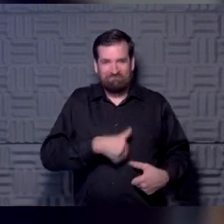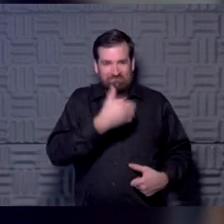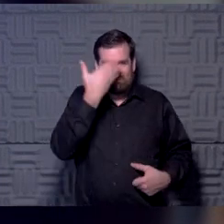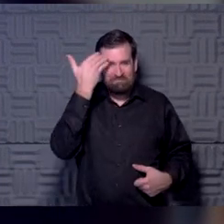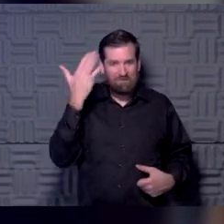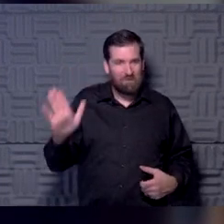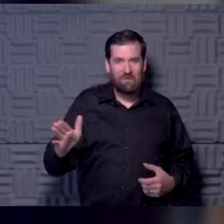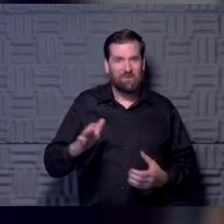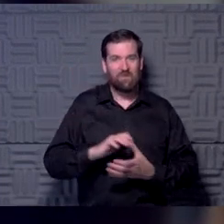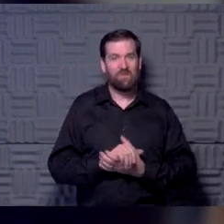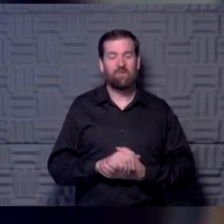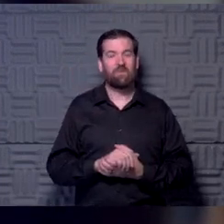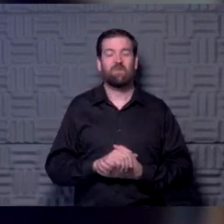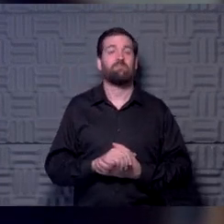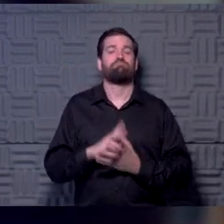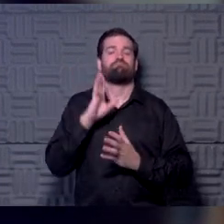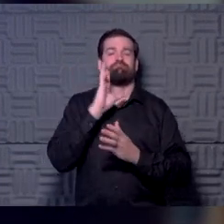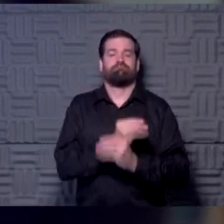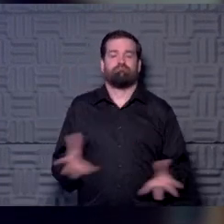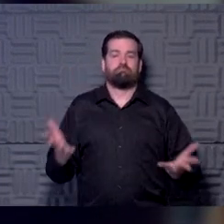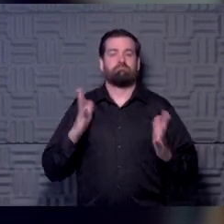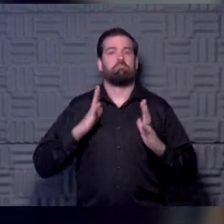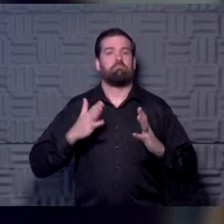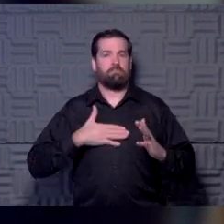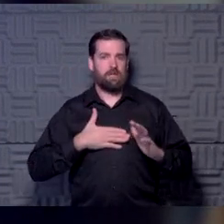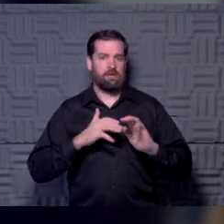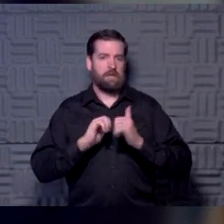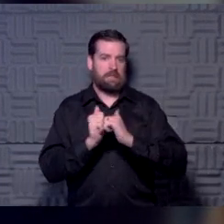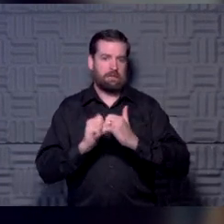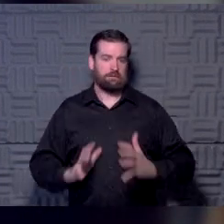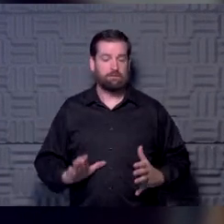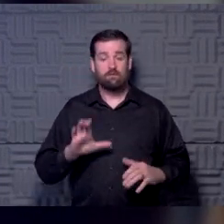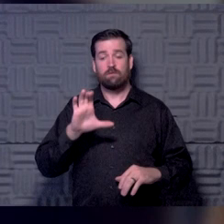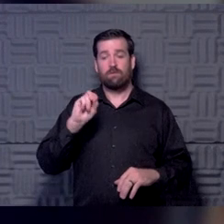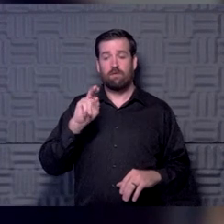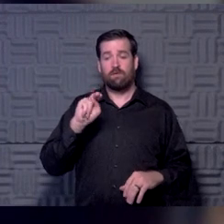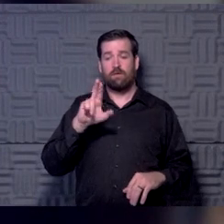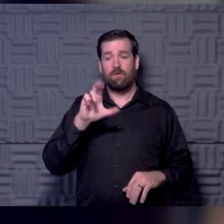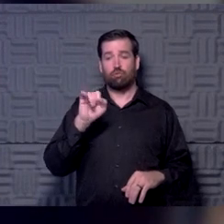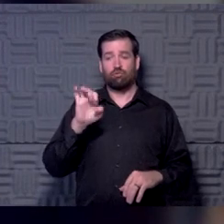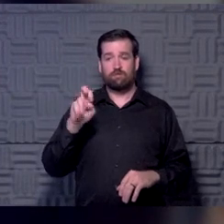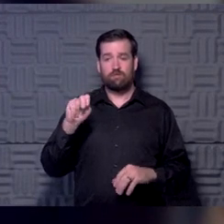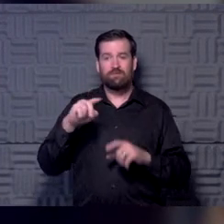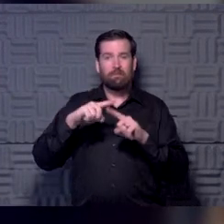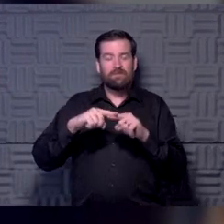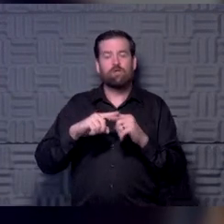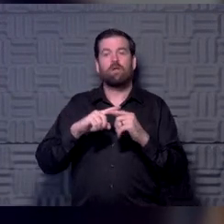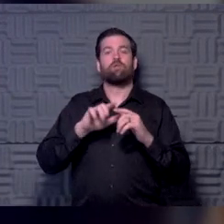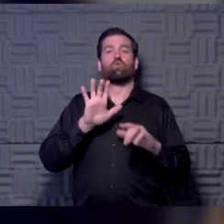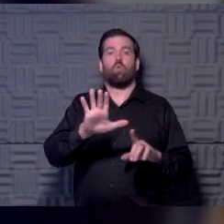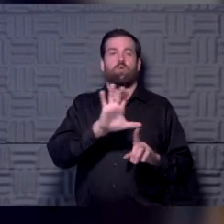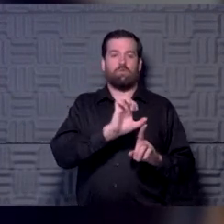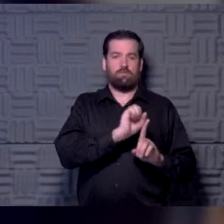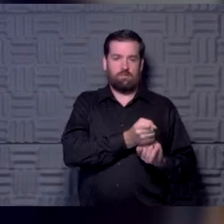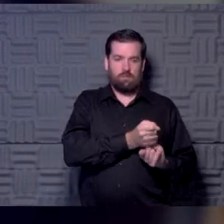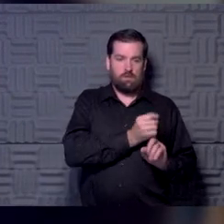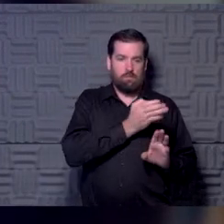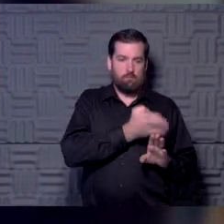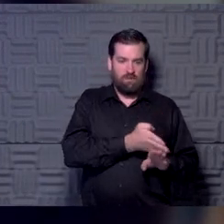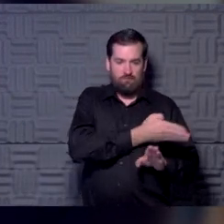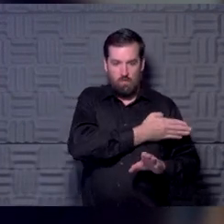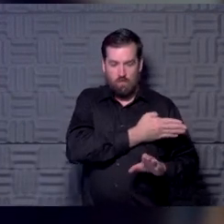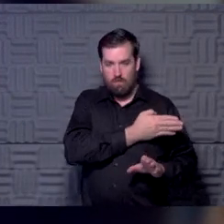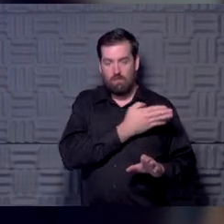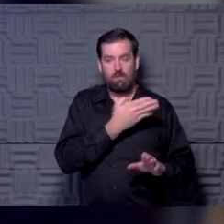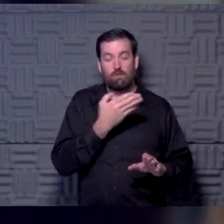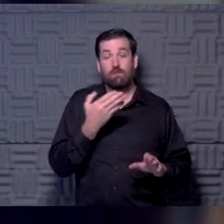sort of tell my athletes, you know, the concussion is based to some degree on how you go into it, right? What you carry into it. Do you